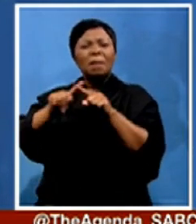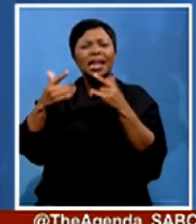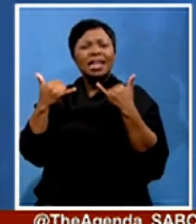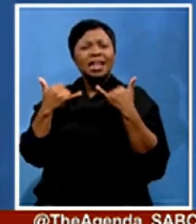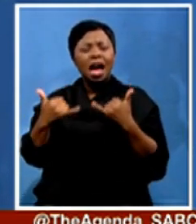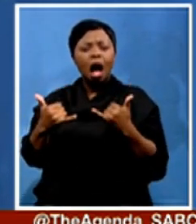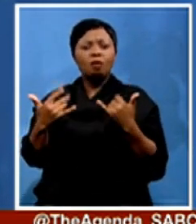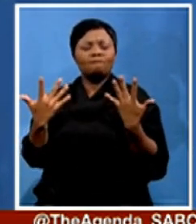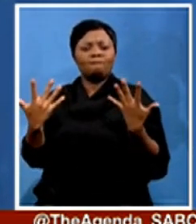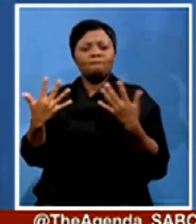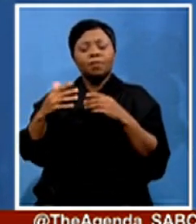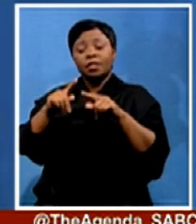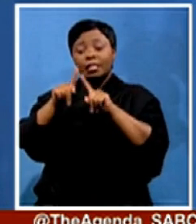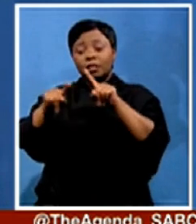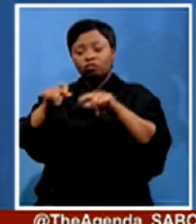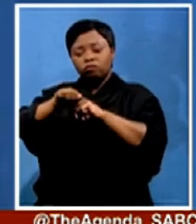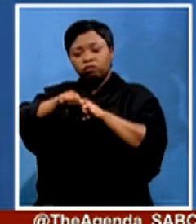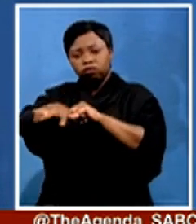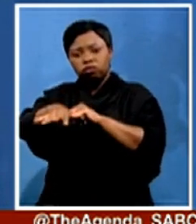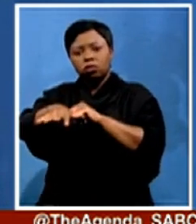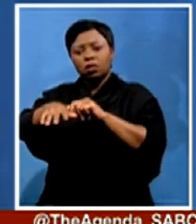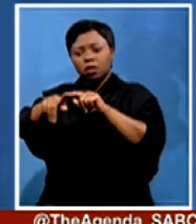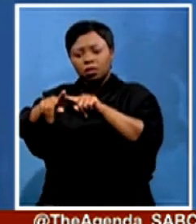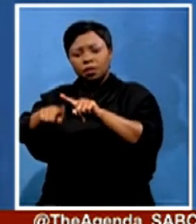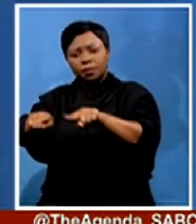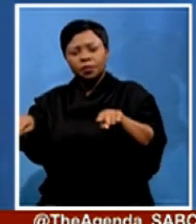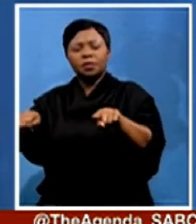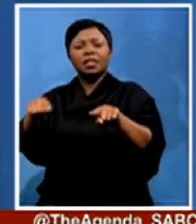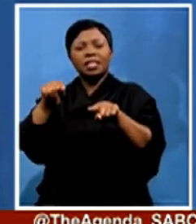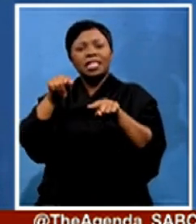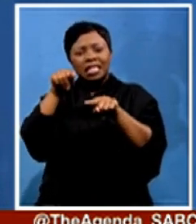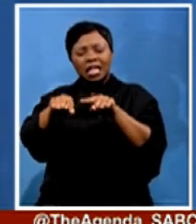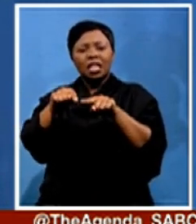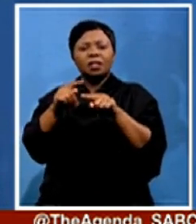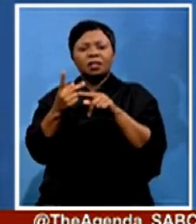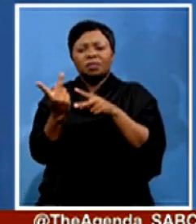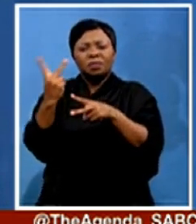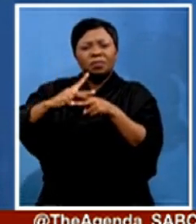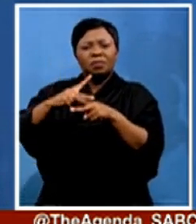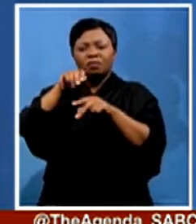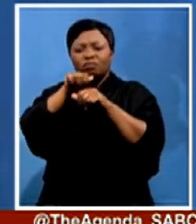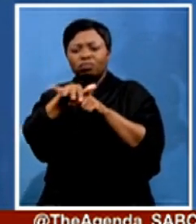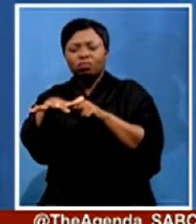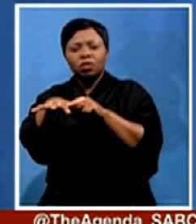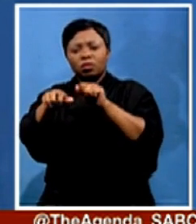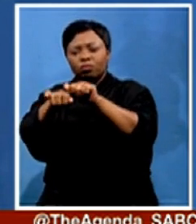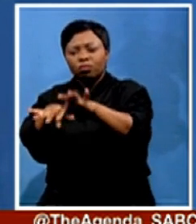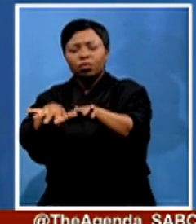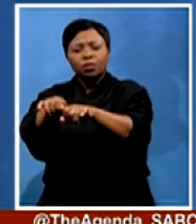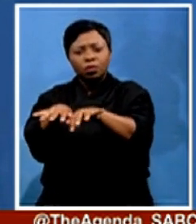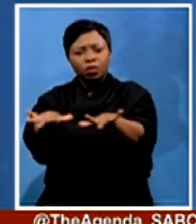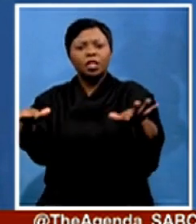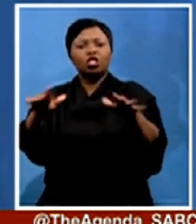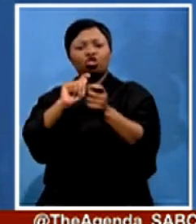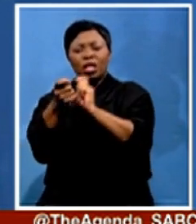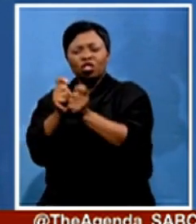virus. They mutate and change very fast. But we think there are a